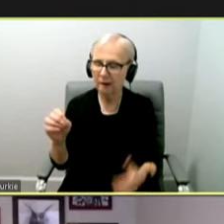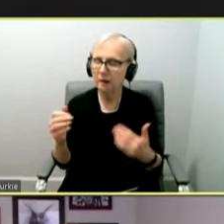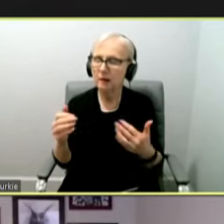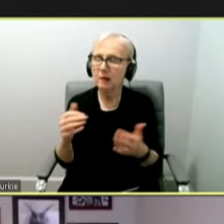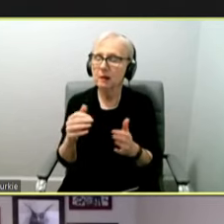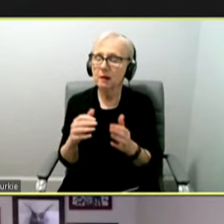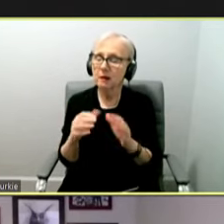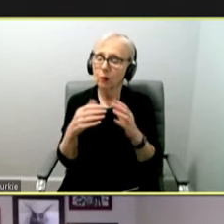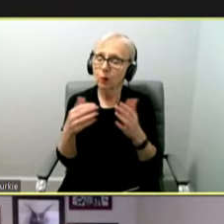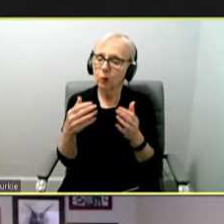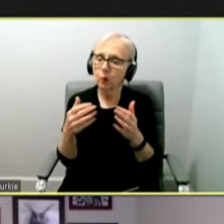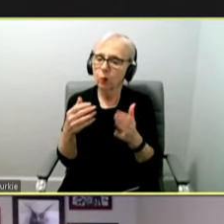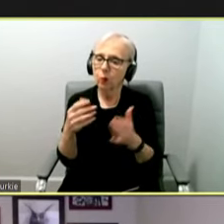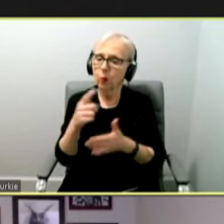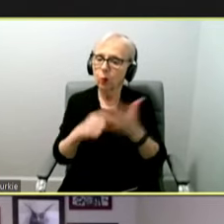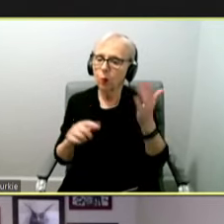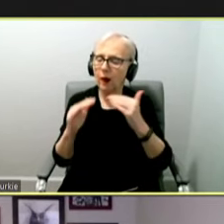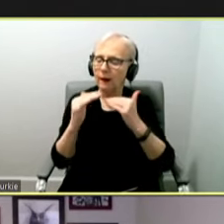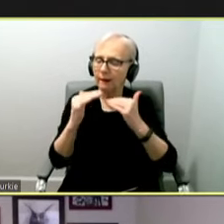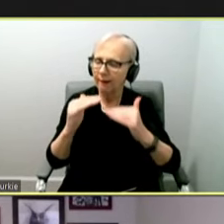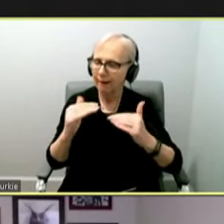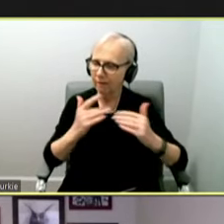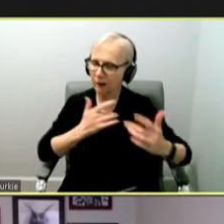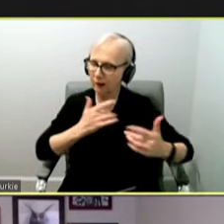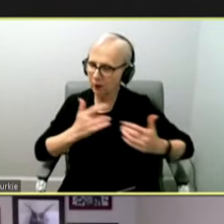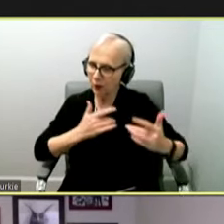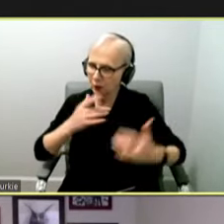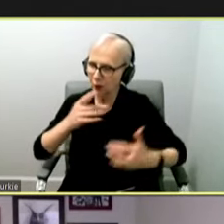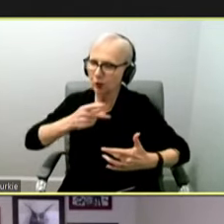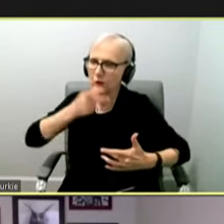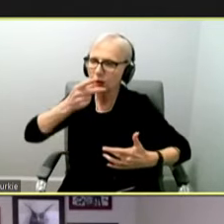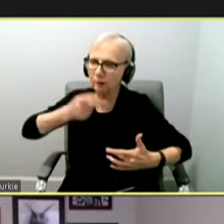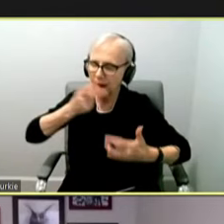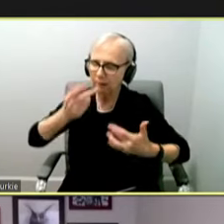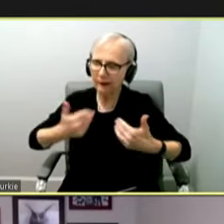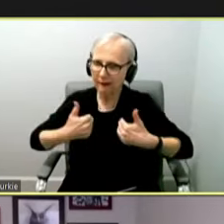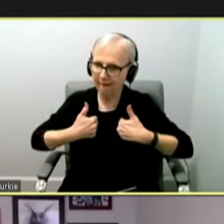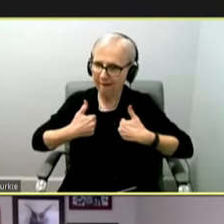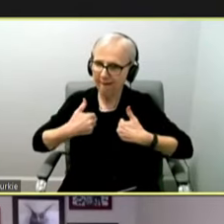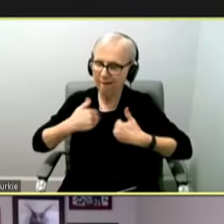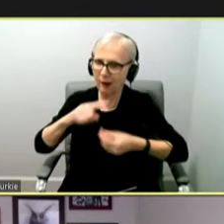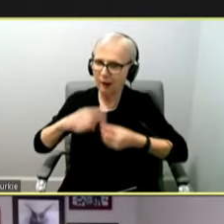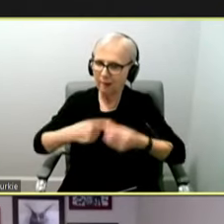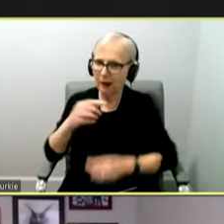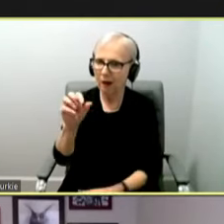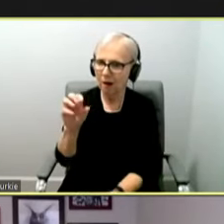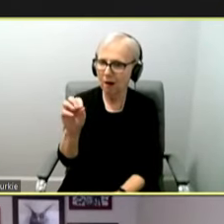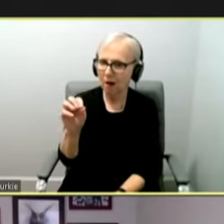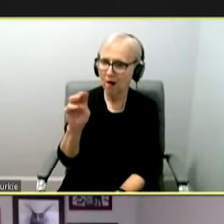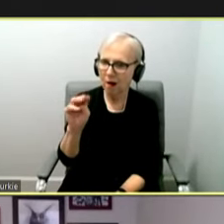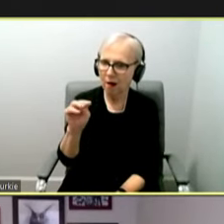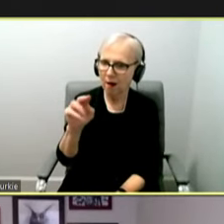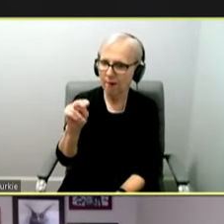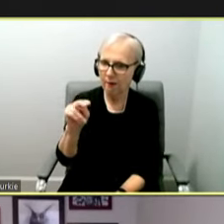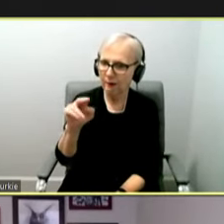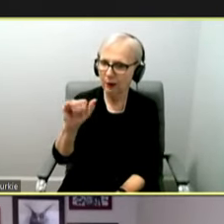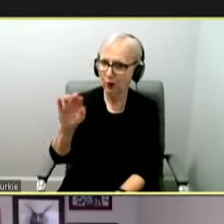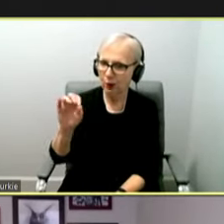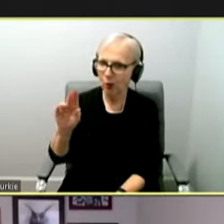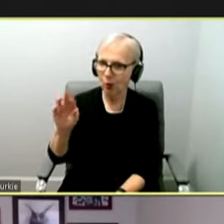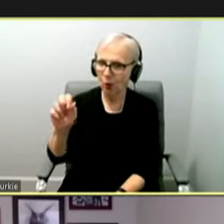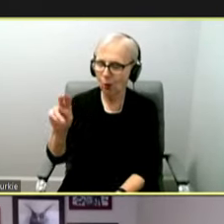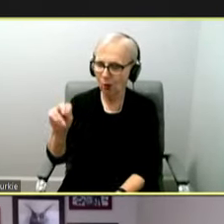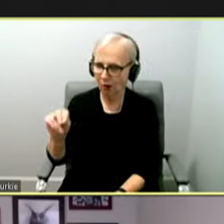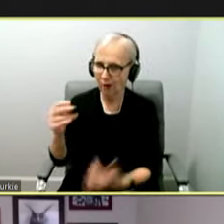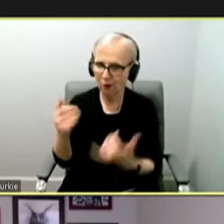this new variant, what level of concern should the public have right now? Obviously, there's a lot of information flowing out. So